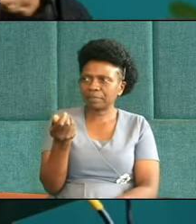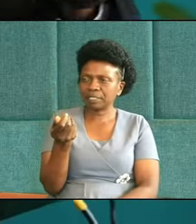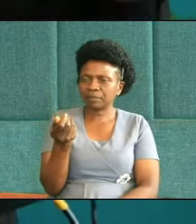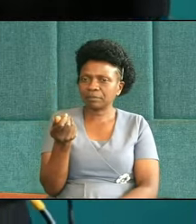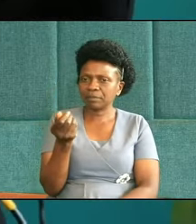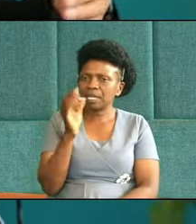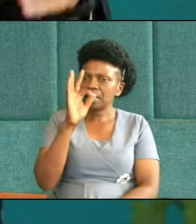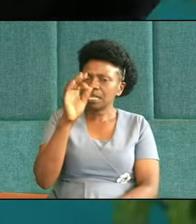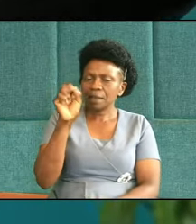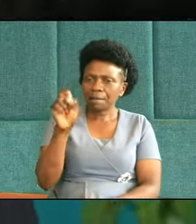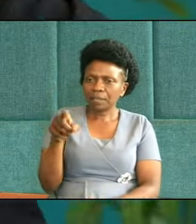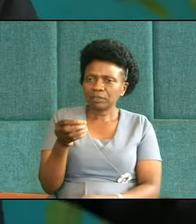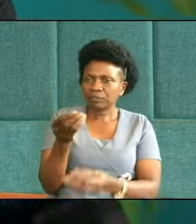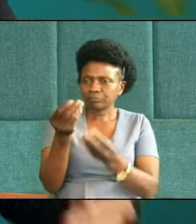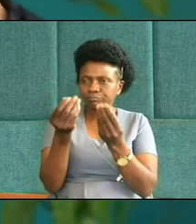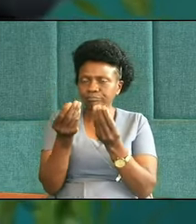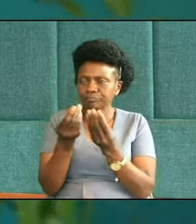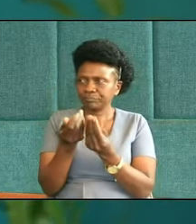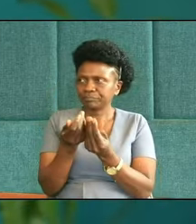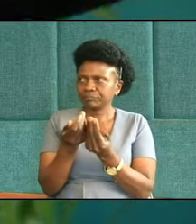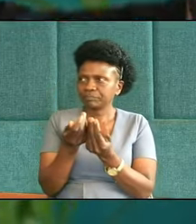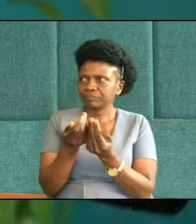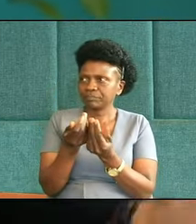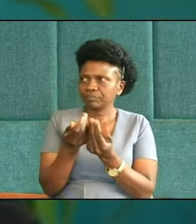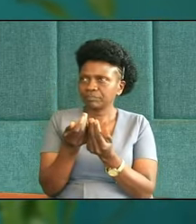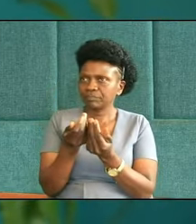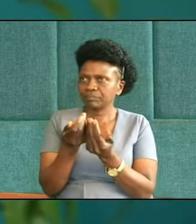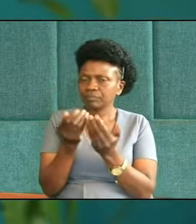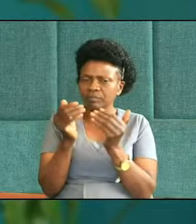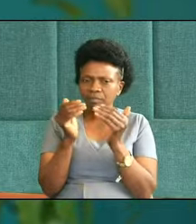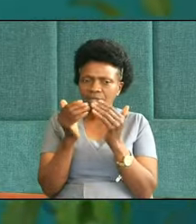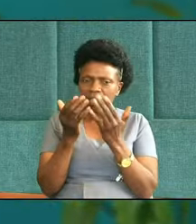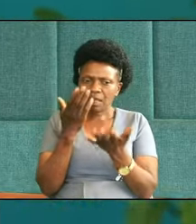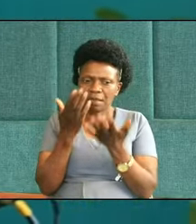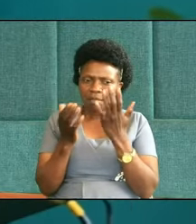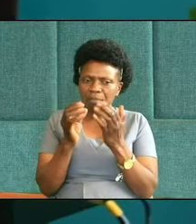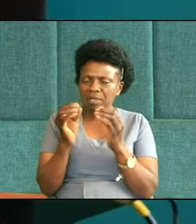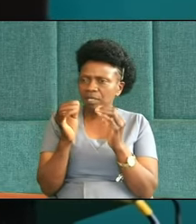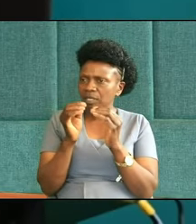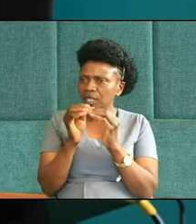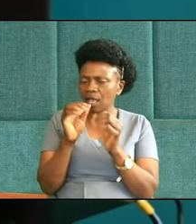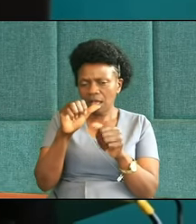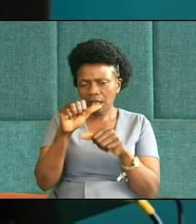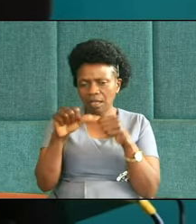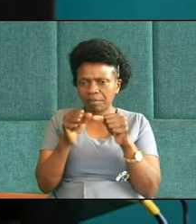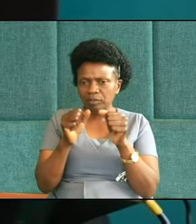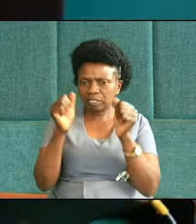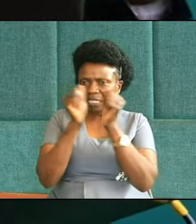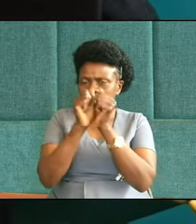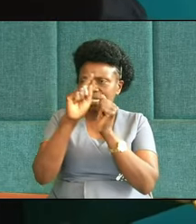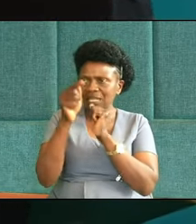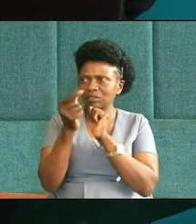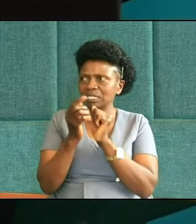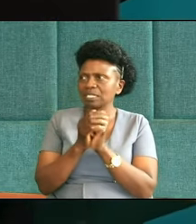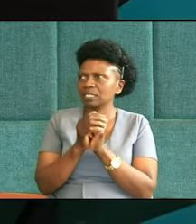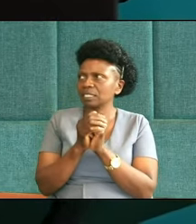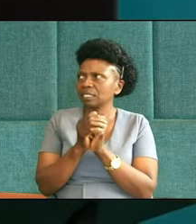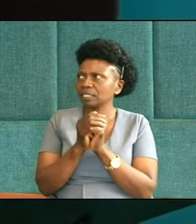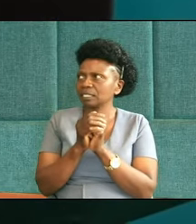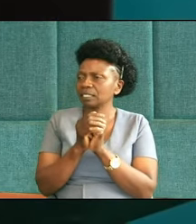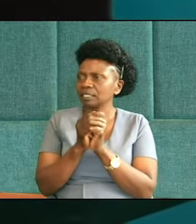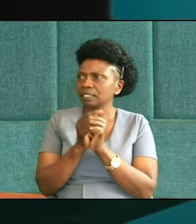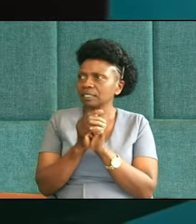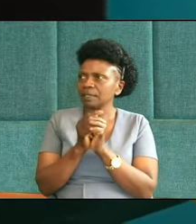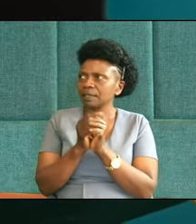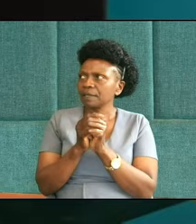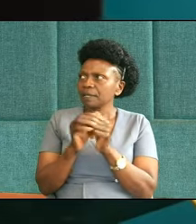Three months of wages for each of those 10 shepherds. They made a lot of money from selling their brother Joseph. So let's continue now with the